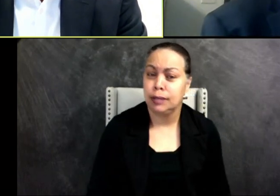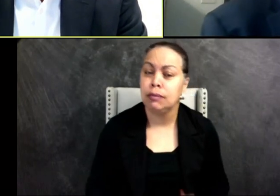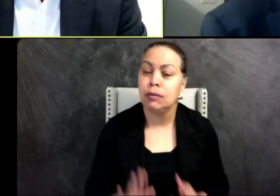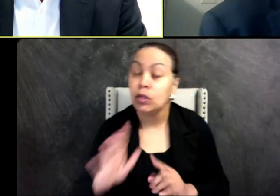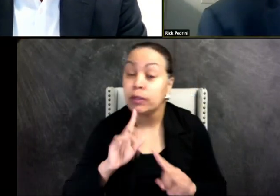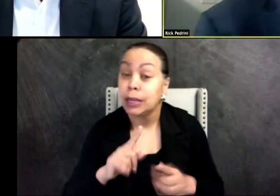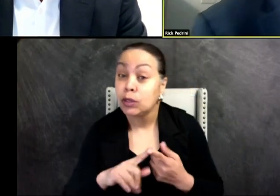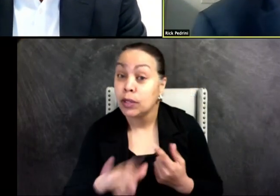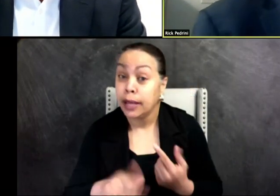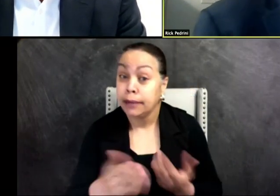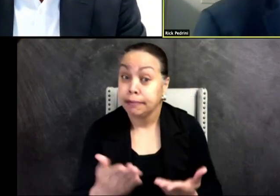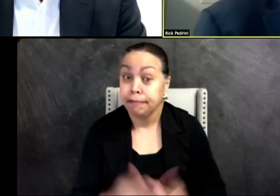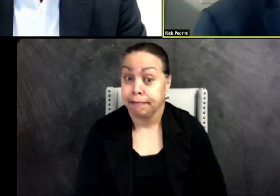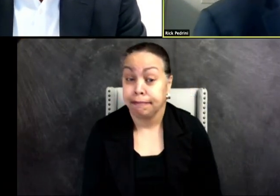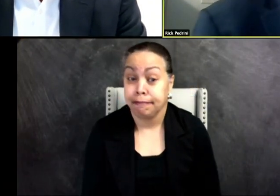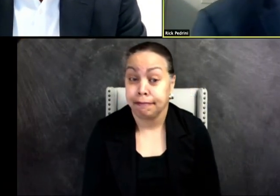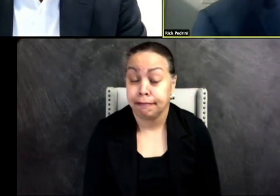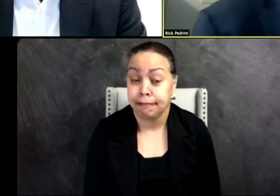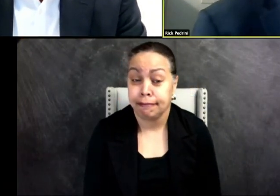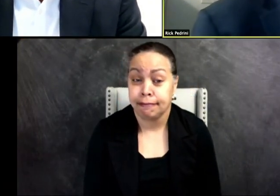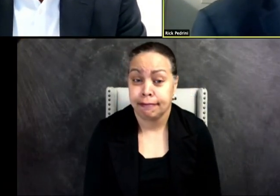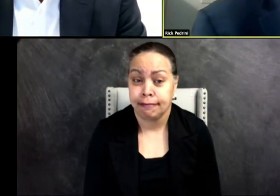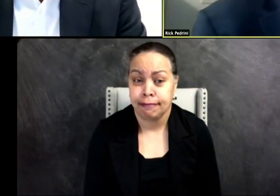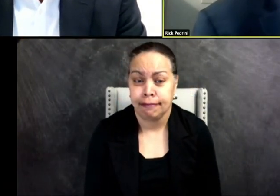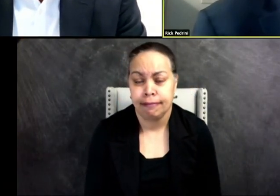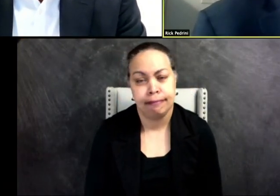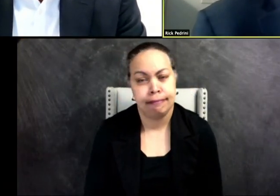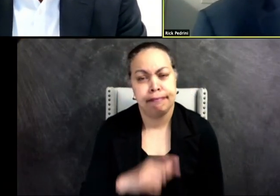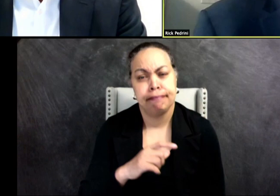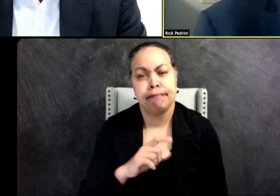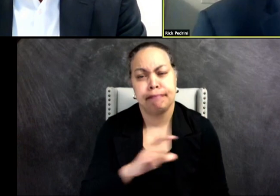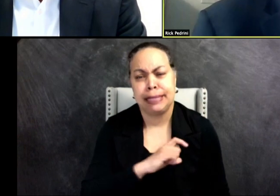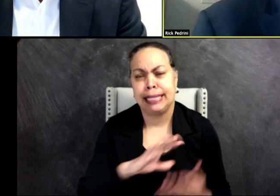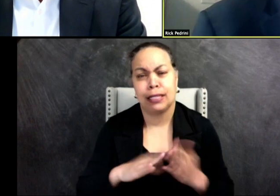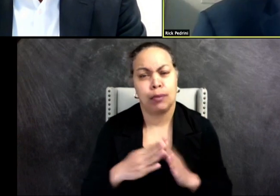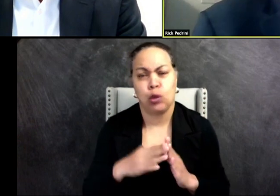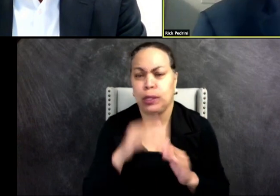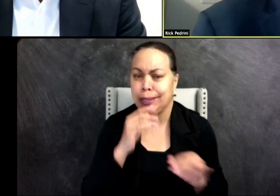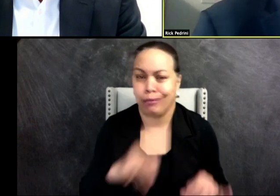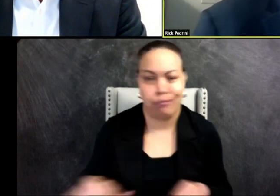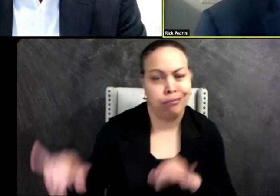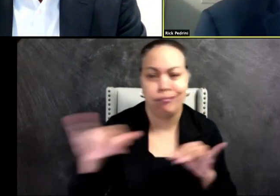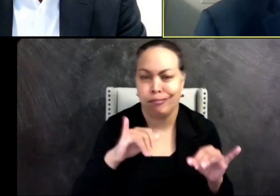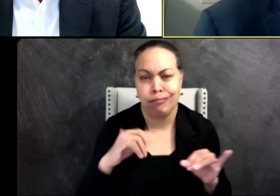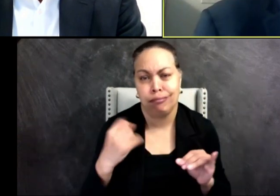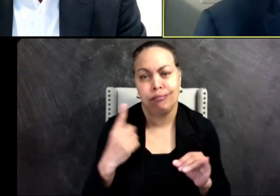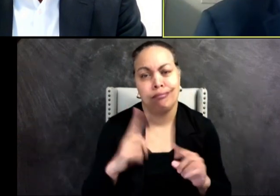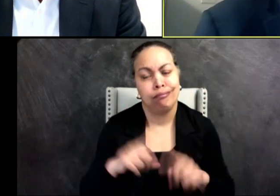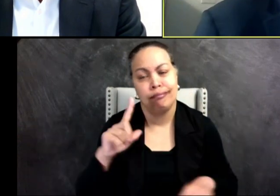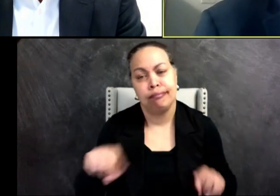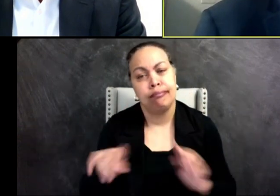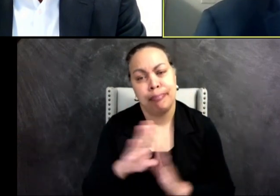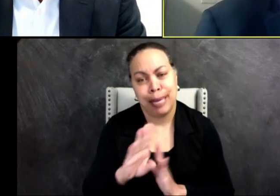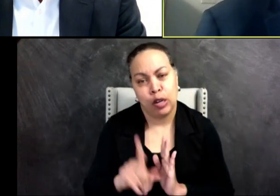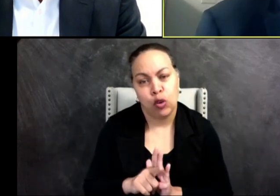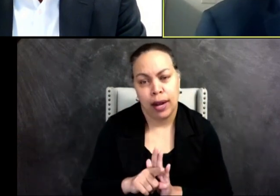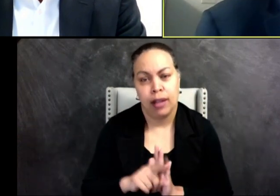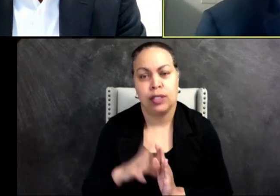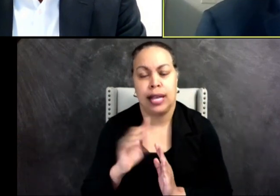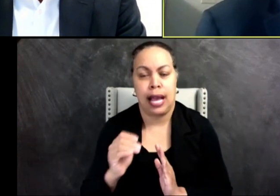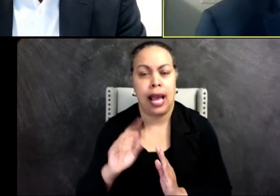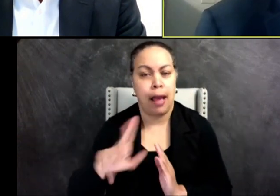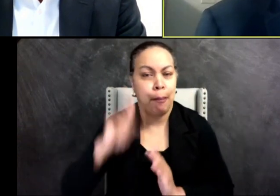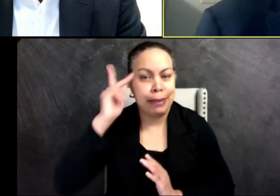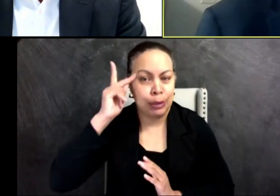Well, the police community isn't a monolith. We have, we all come from different backgrounds. We all have different political